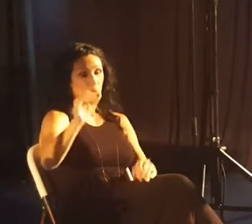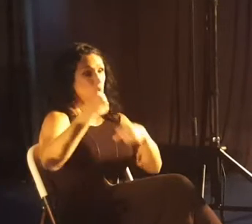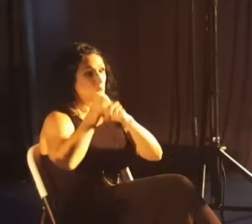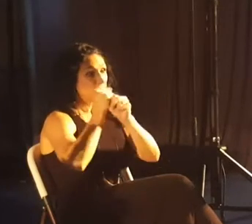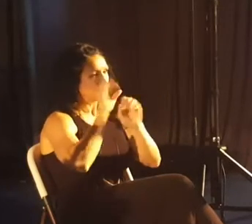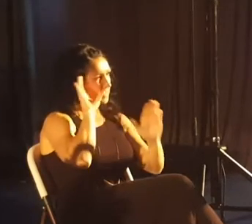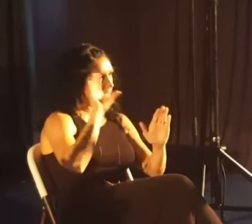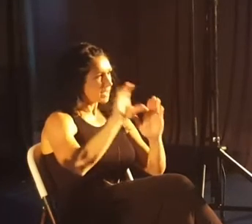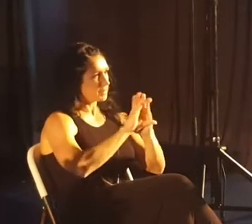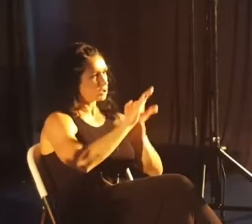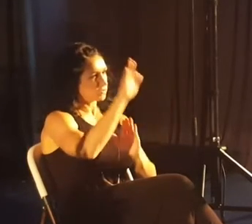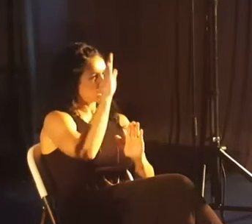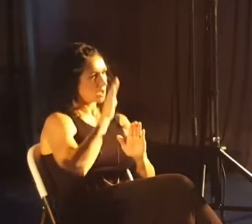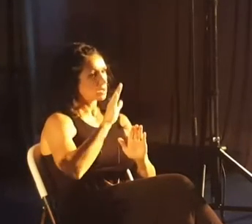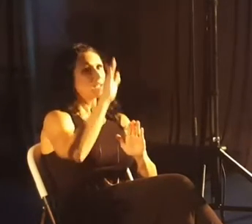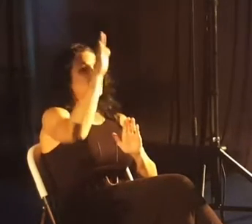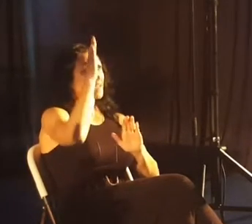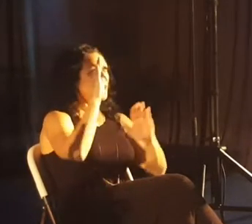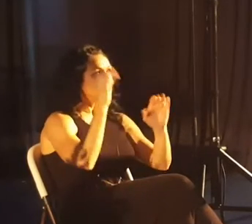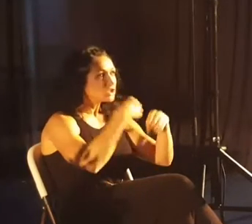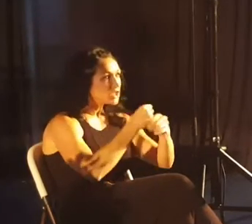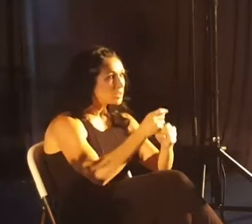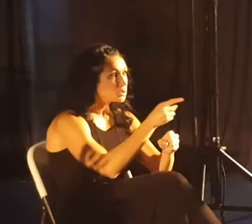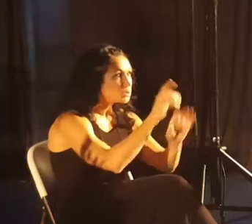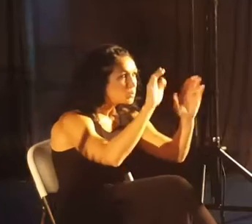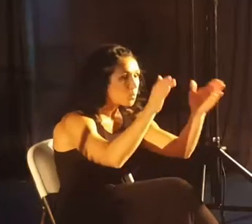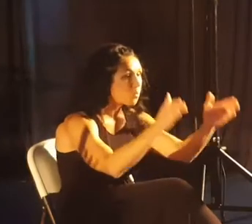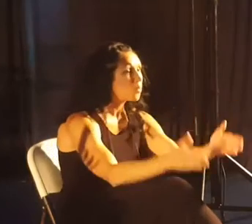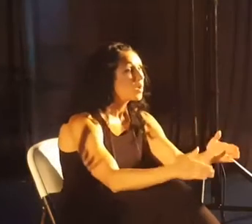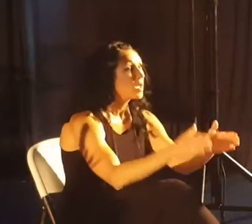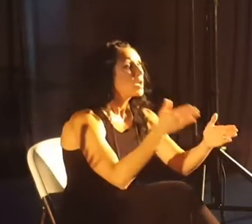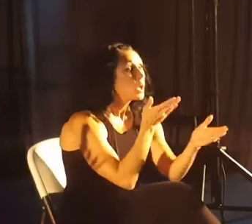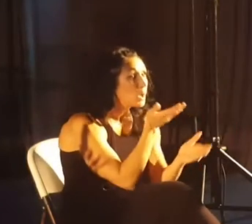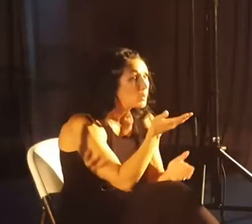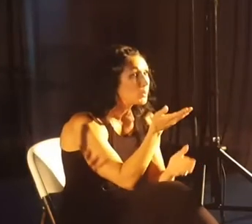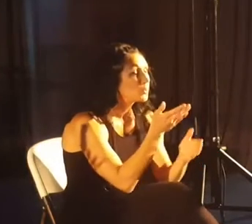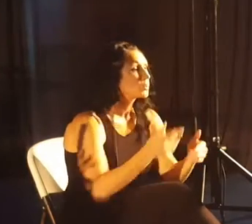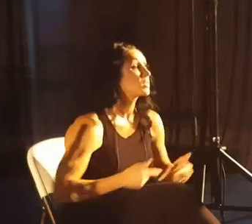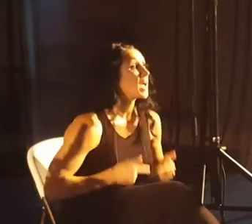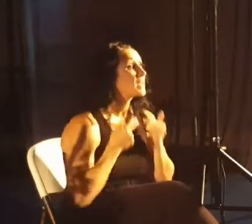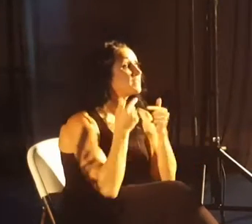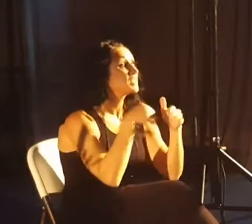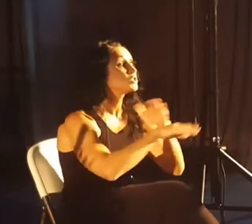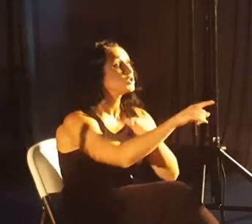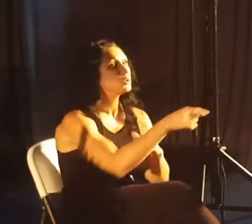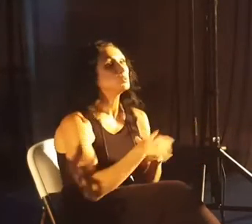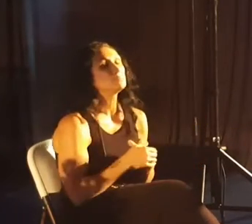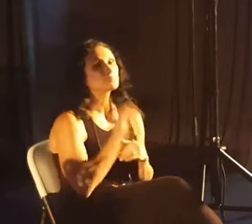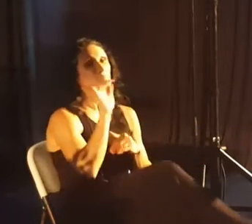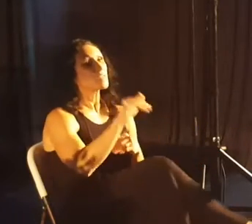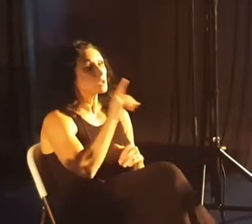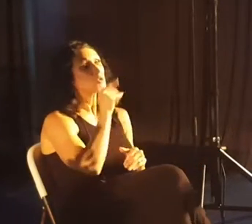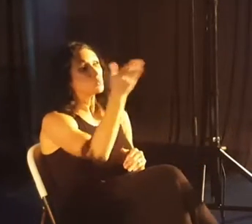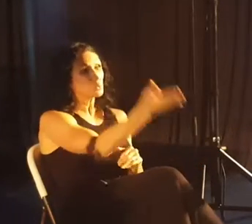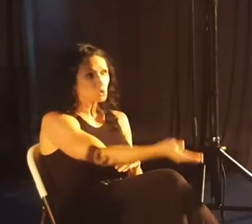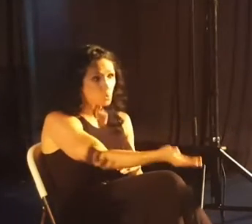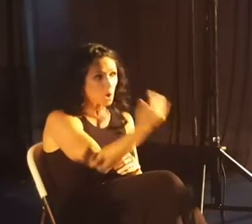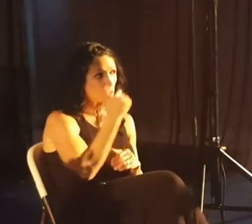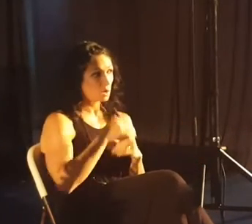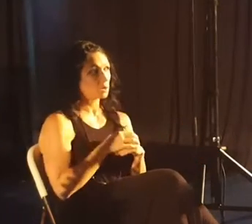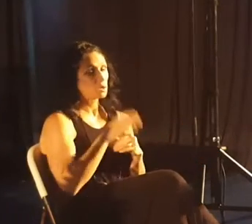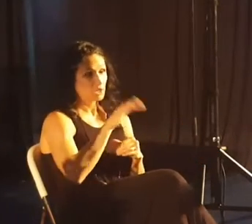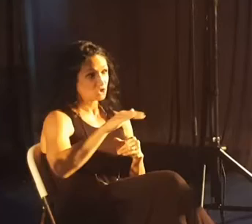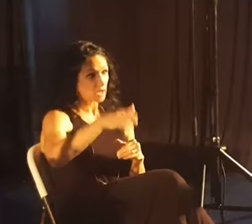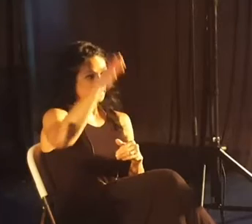the image of God. God shaped you and formed you and breathed life into you. That's who you are. You are a